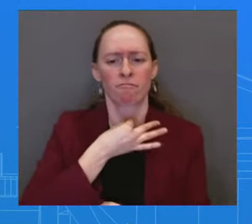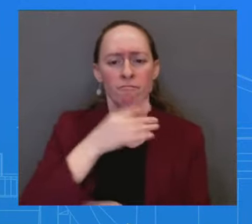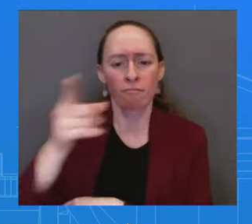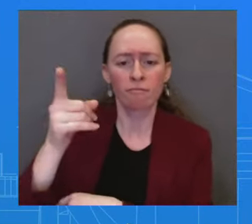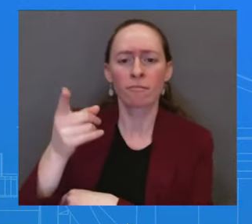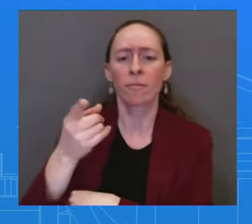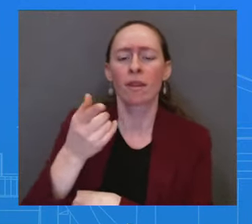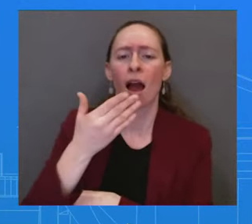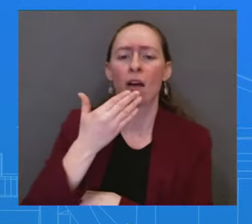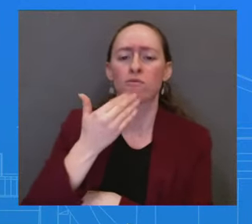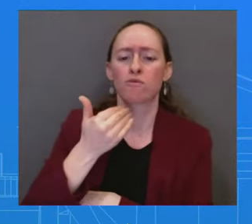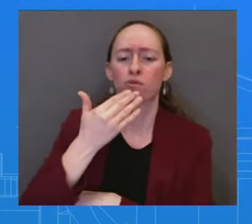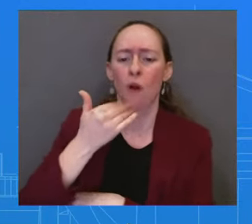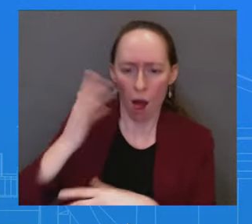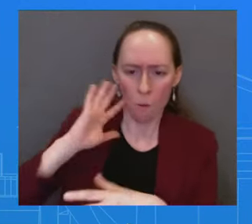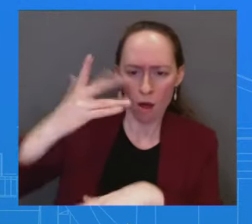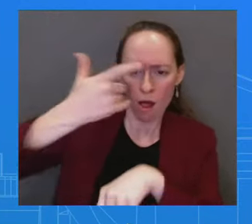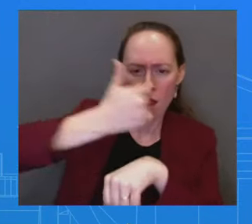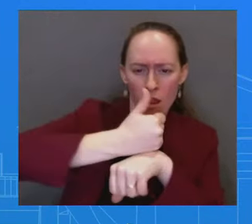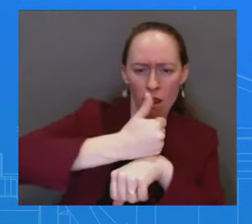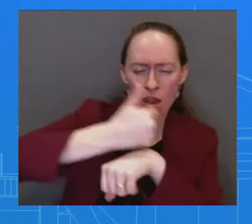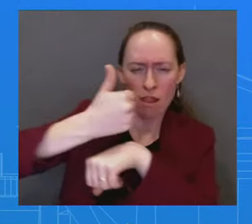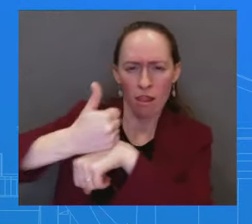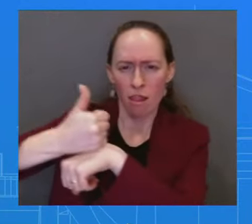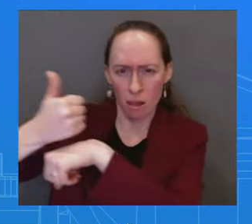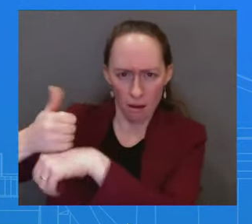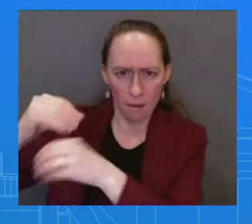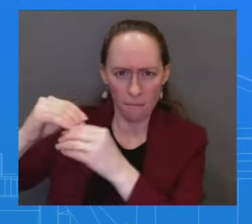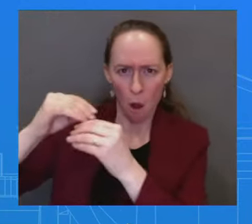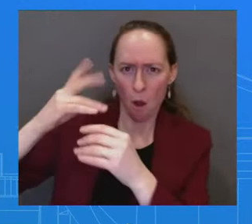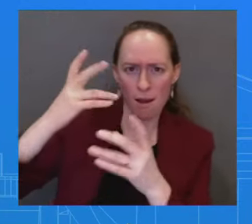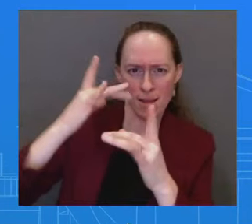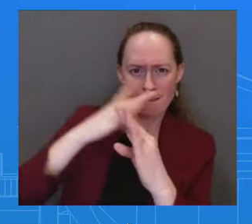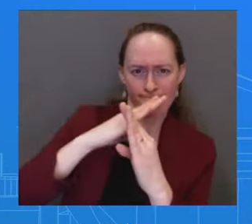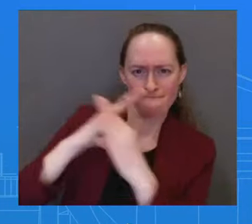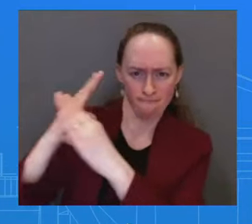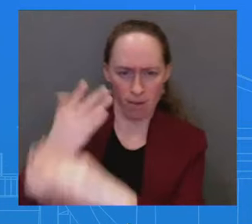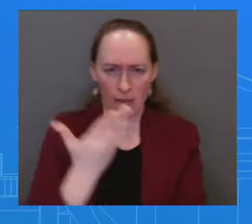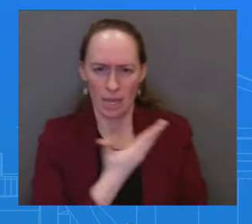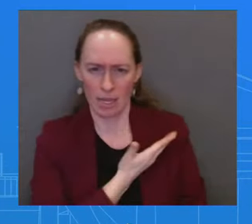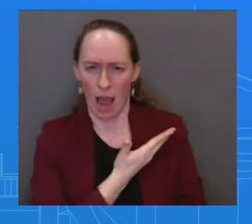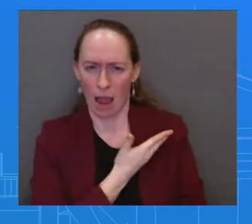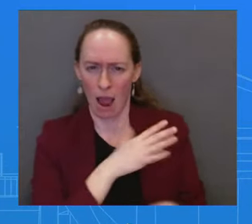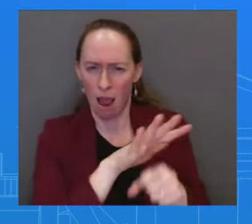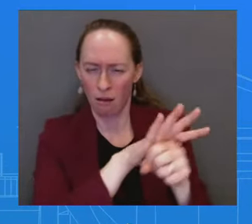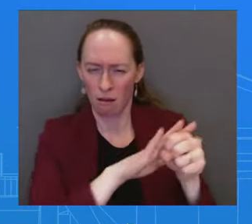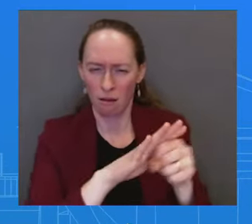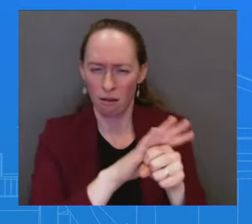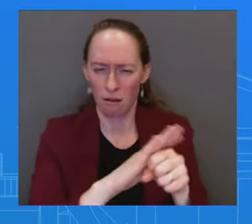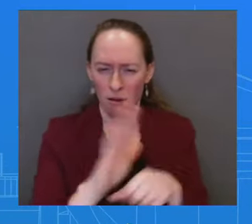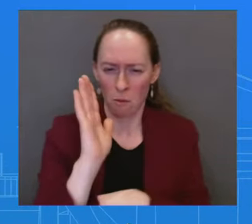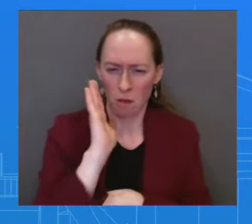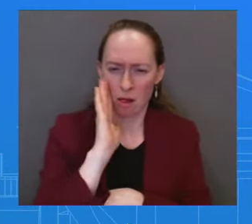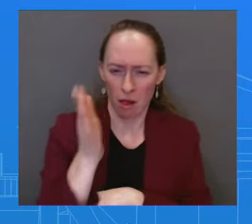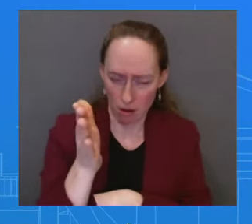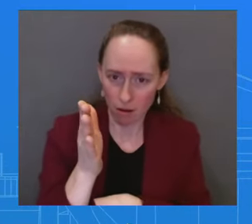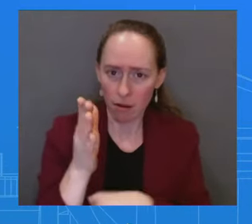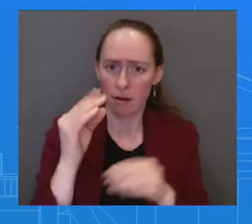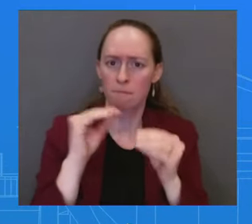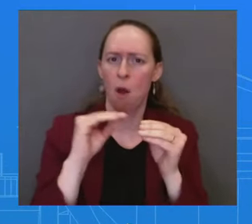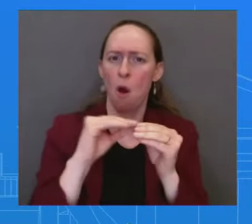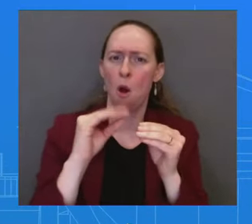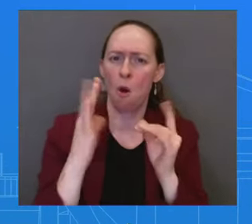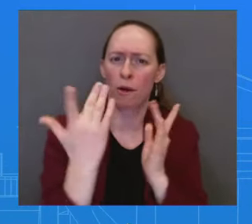that Gaza's territory should not be reduced. Does the administration object to this plan? And if the Israelis are moving forward anyway, then what is the